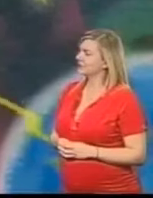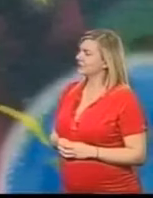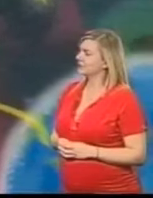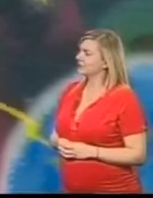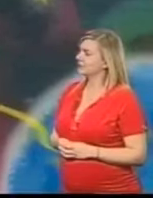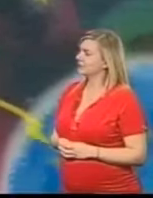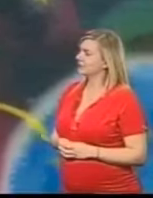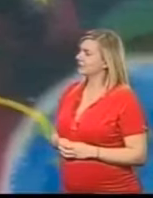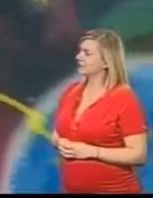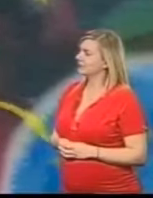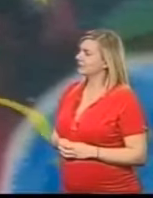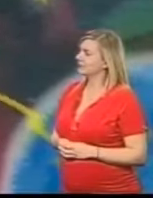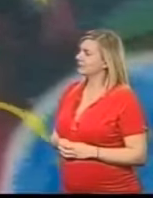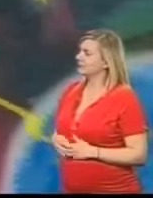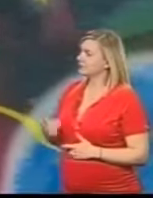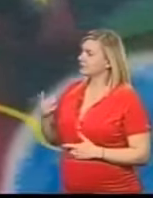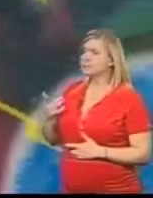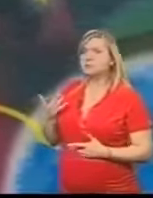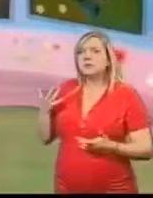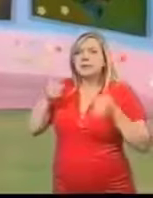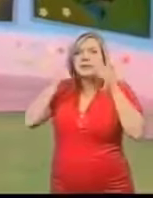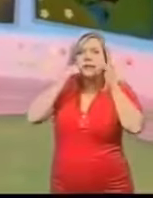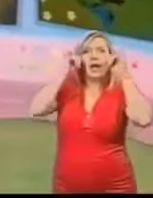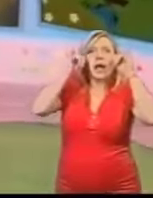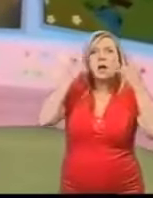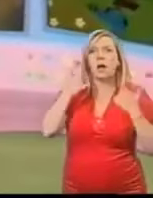I wonder where Dippy and Clara are now